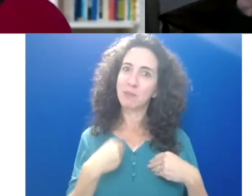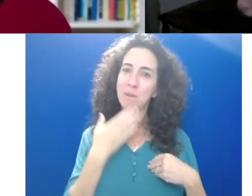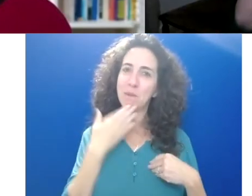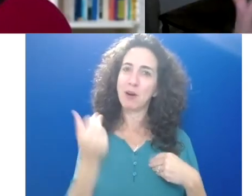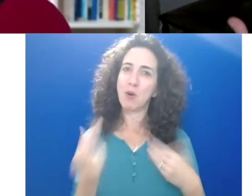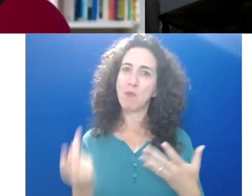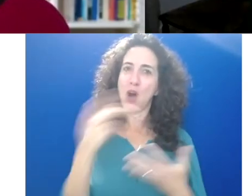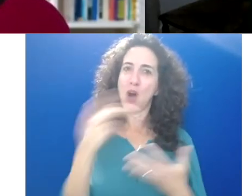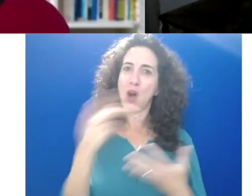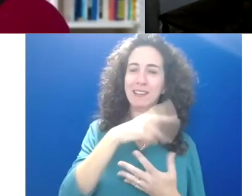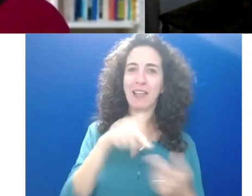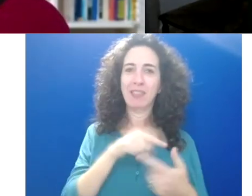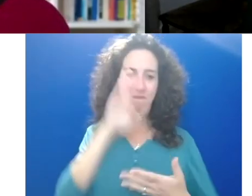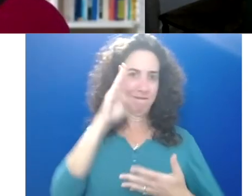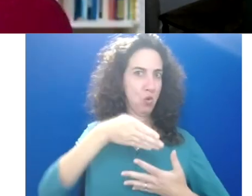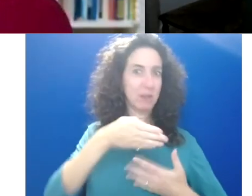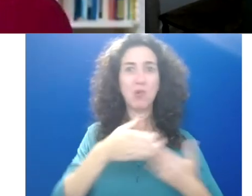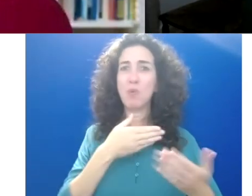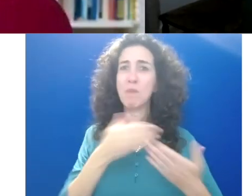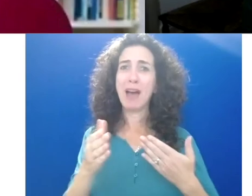the circumstances are challenging.